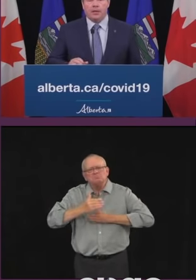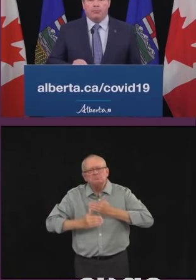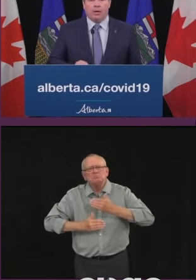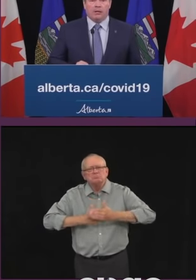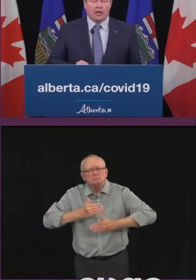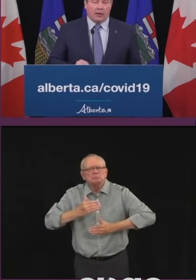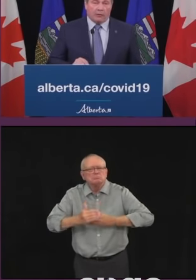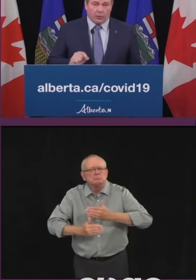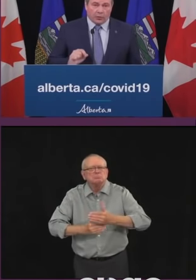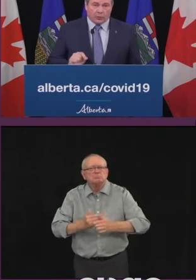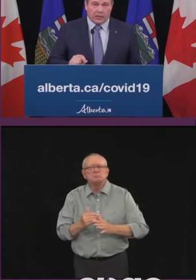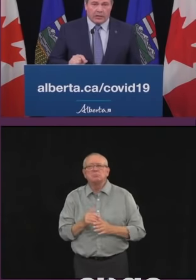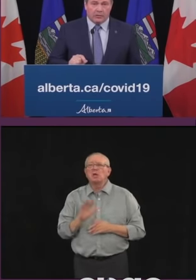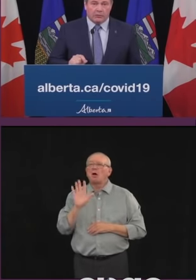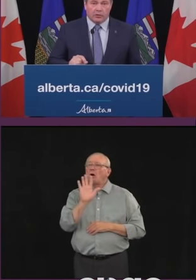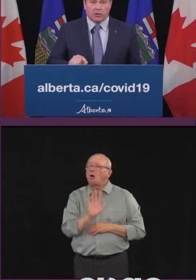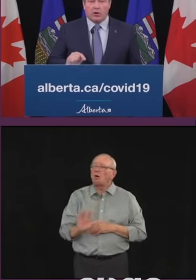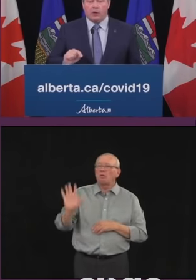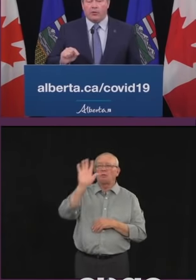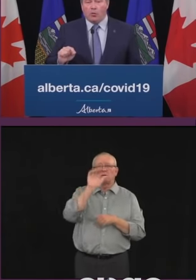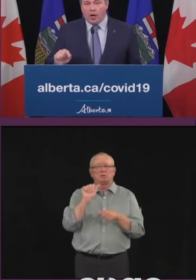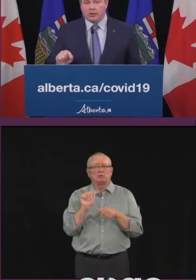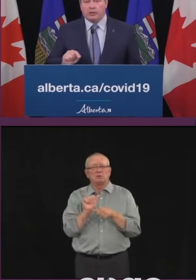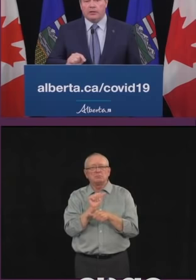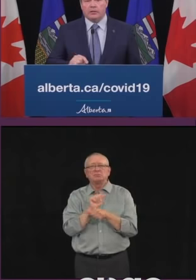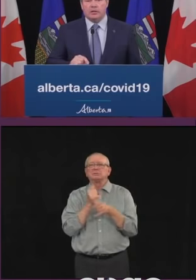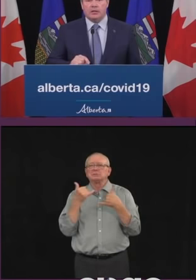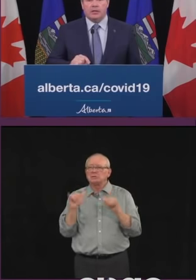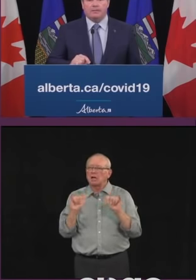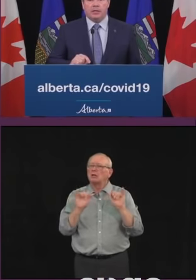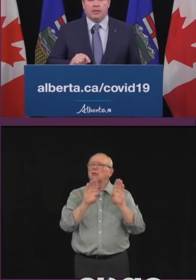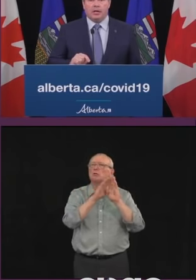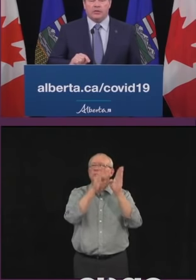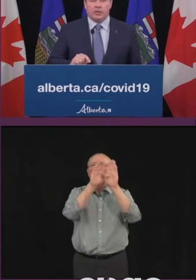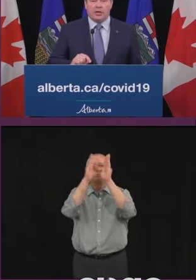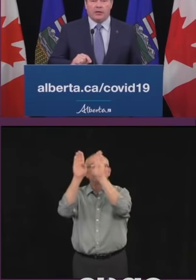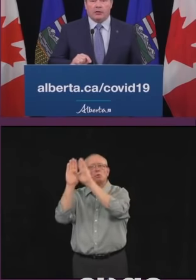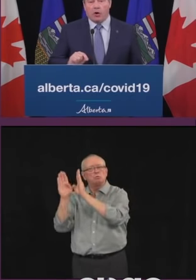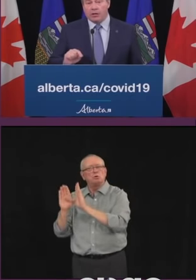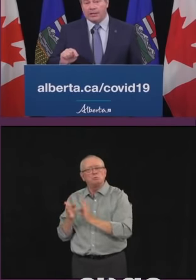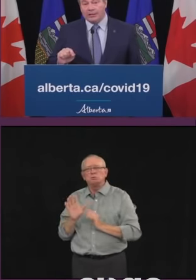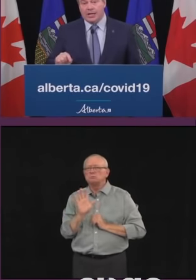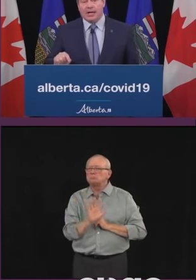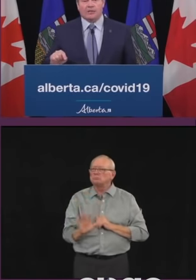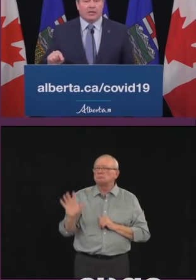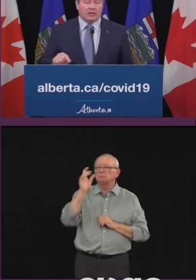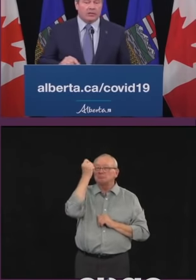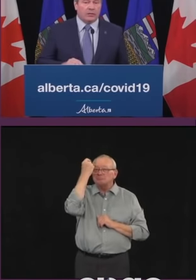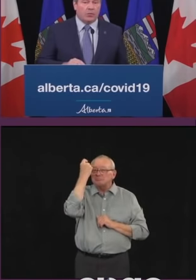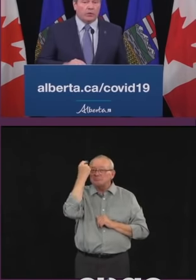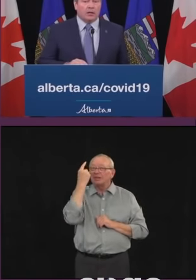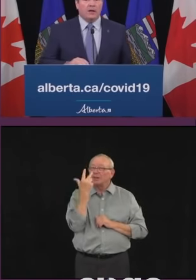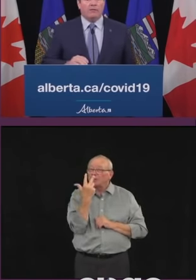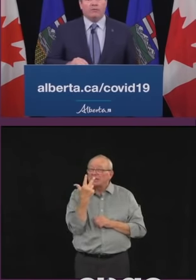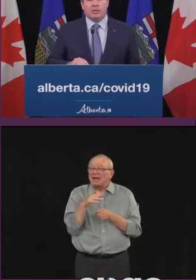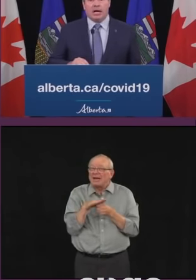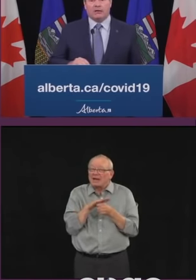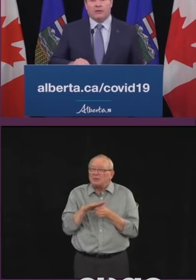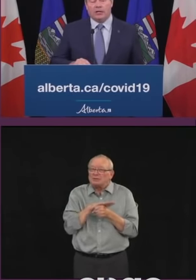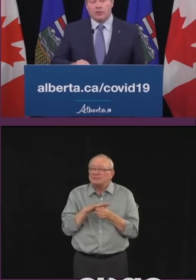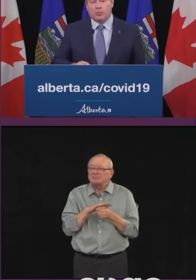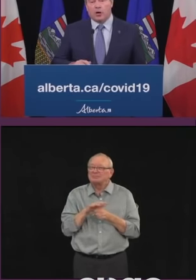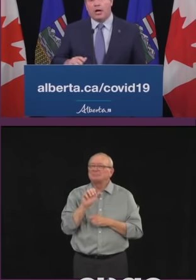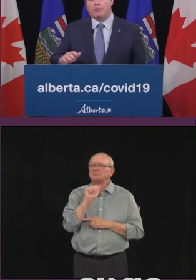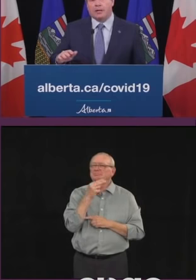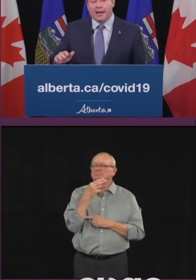but for three which are on the watch list because there are at least 10 active cases and more than 50